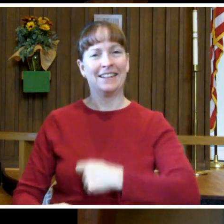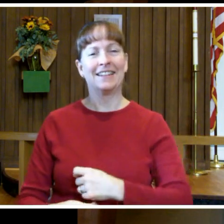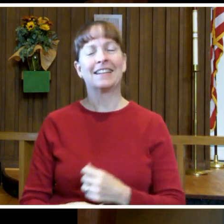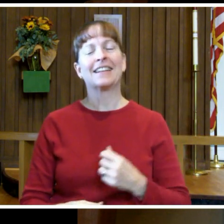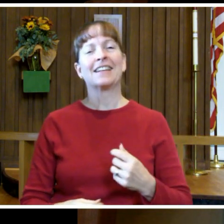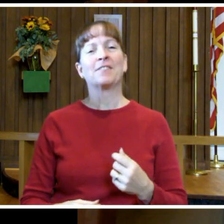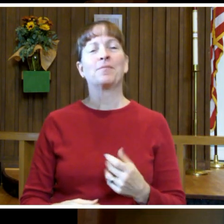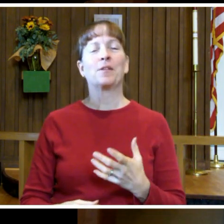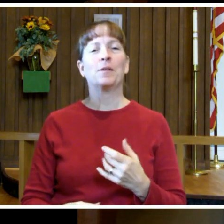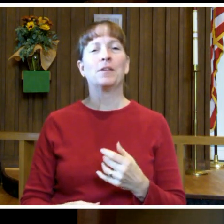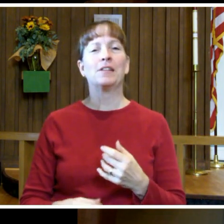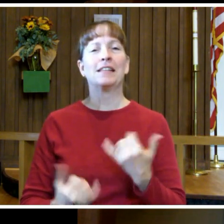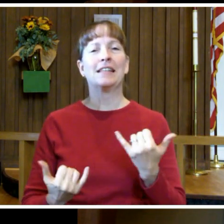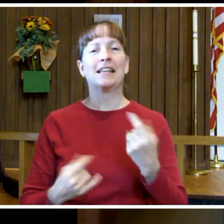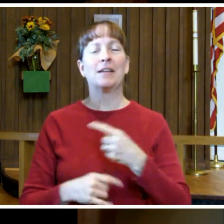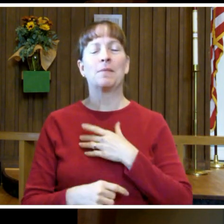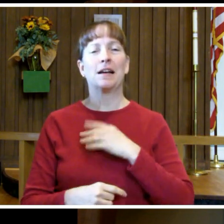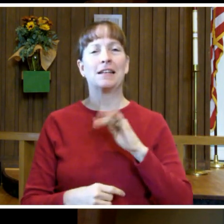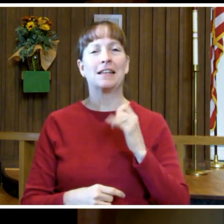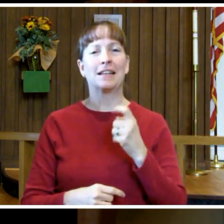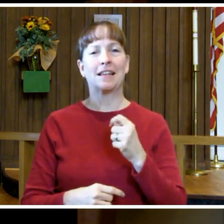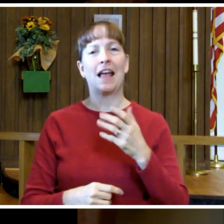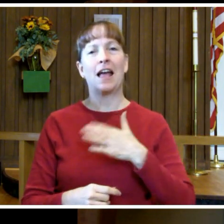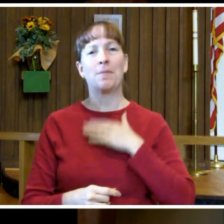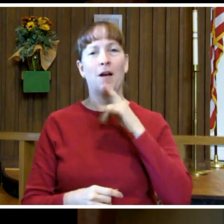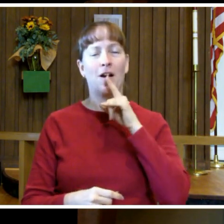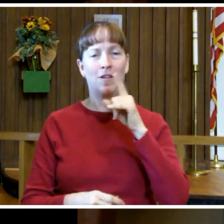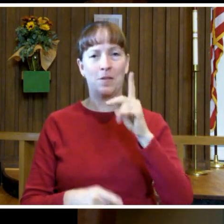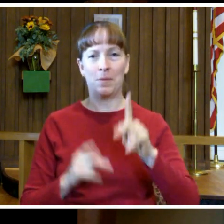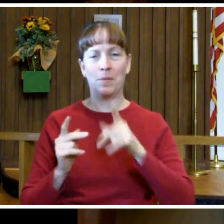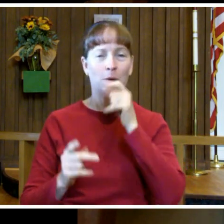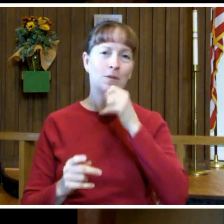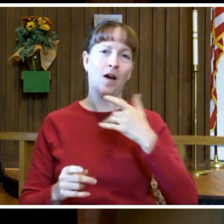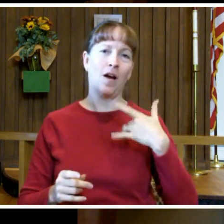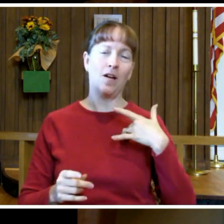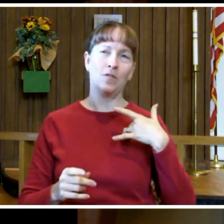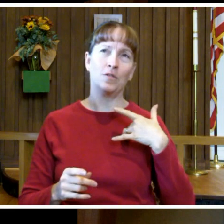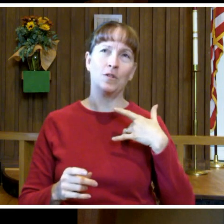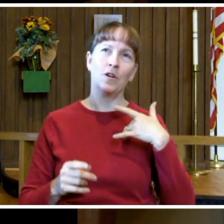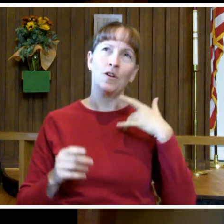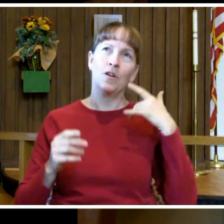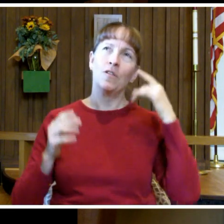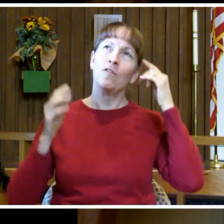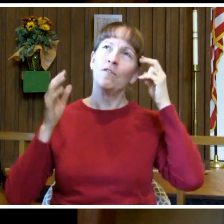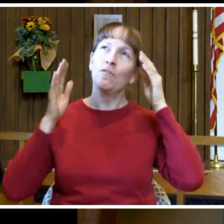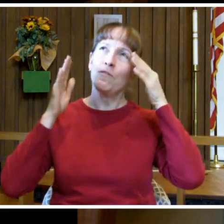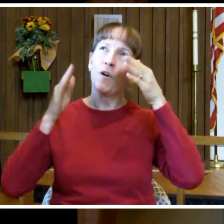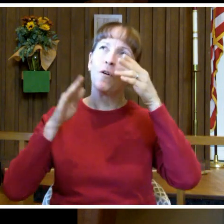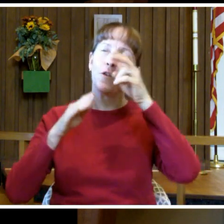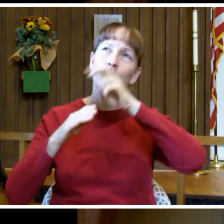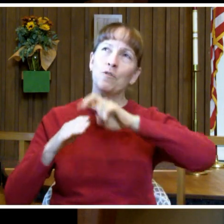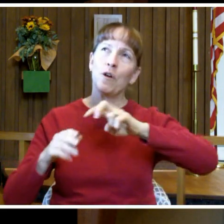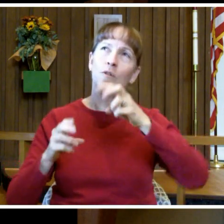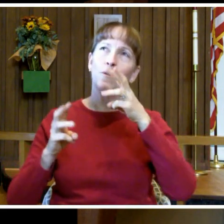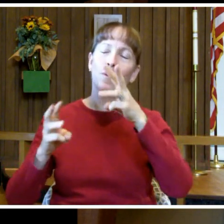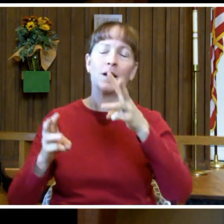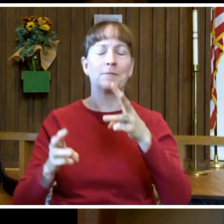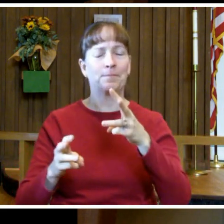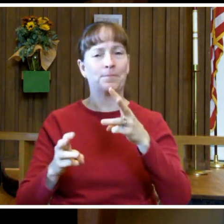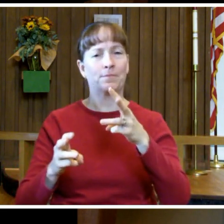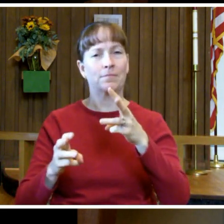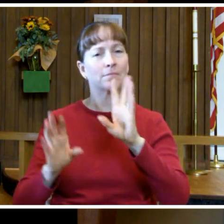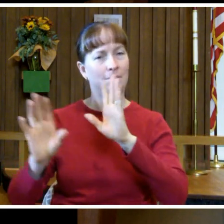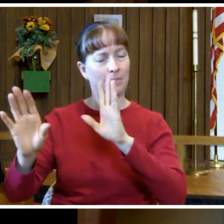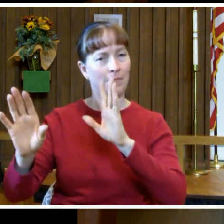I'd like to take as my text today, Happy are the people whose hearts are set on the pilgrim's way. And we'll get